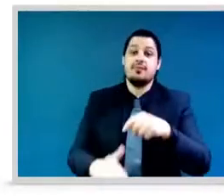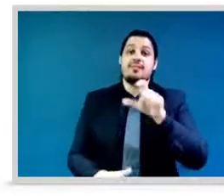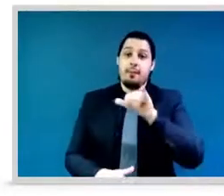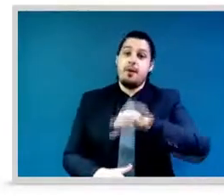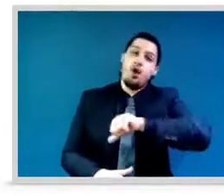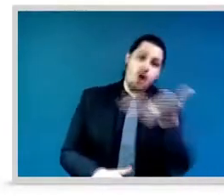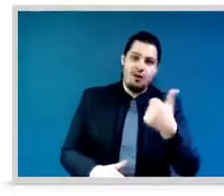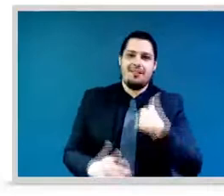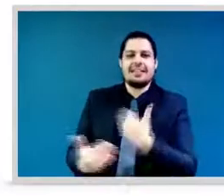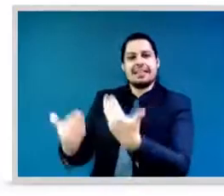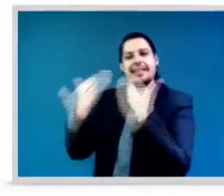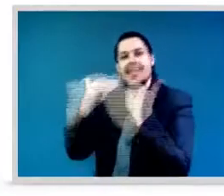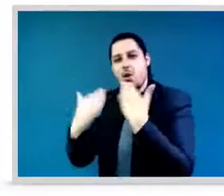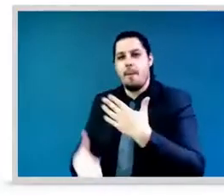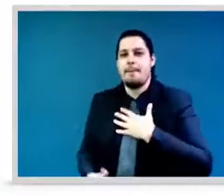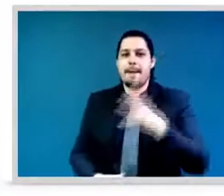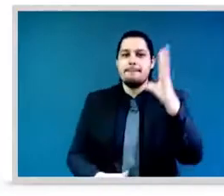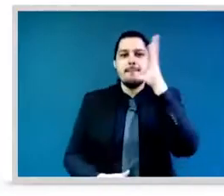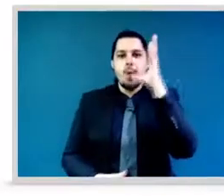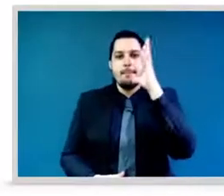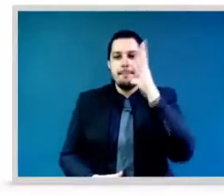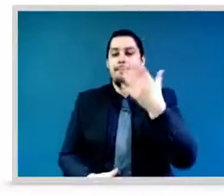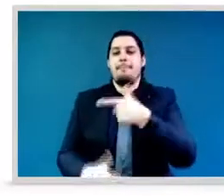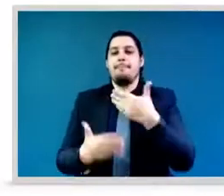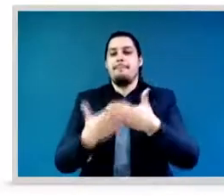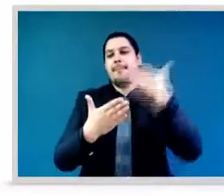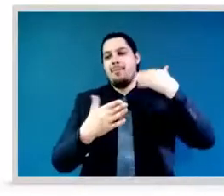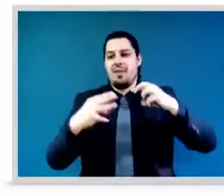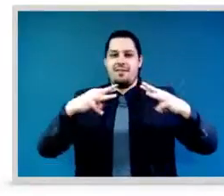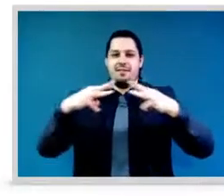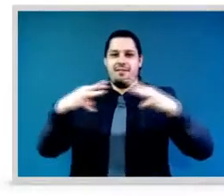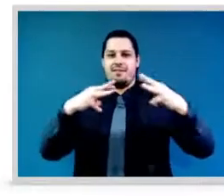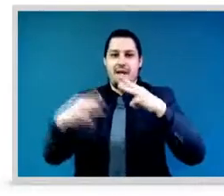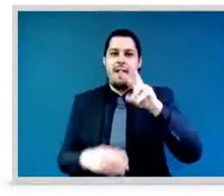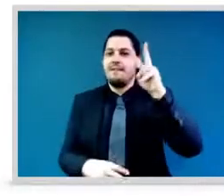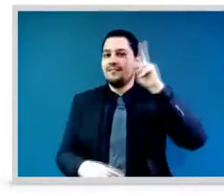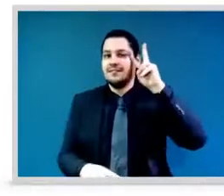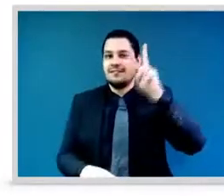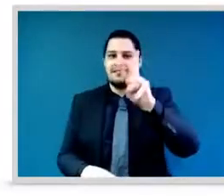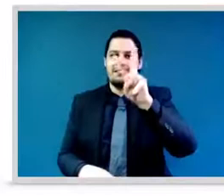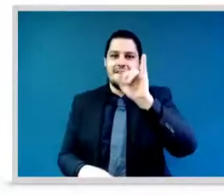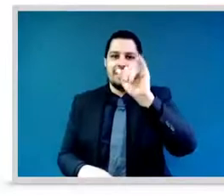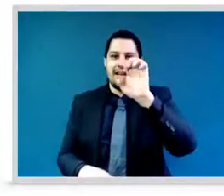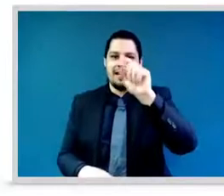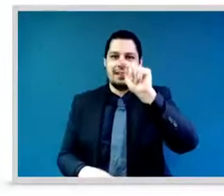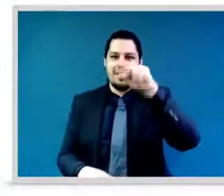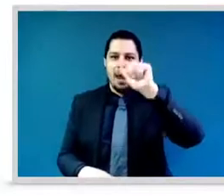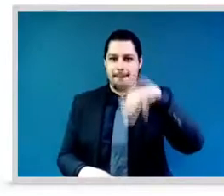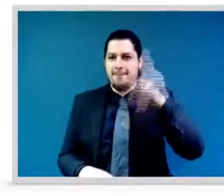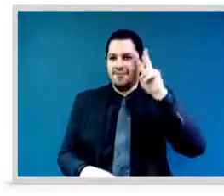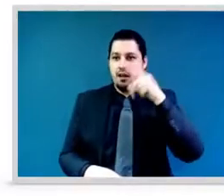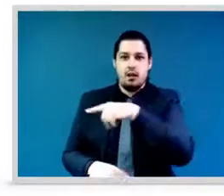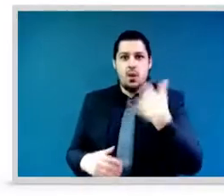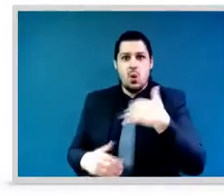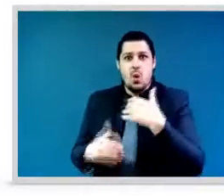in this space with leaders like you talking to people from all around the world who have tuned in because they want